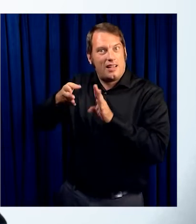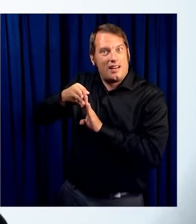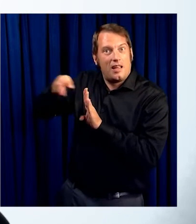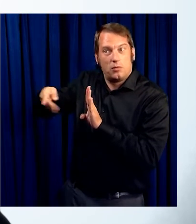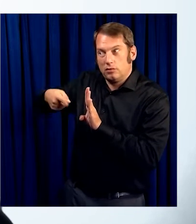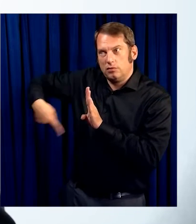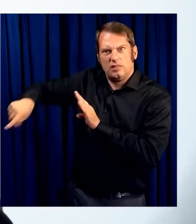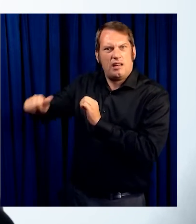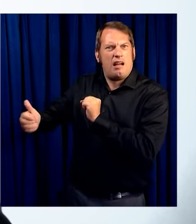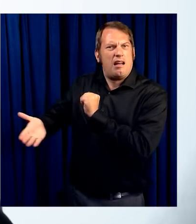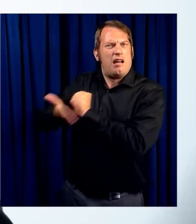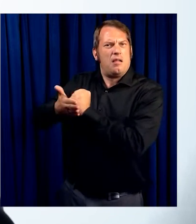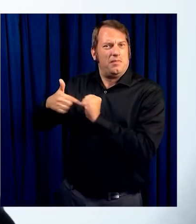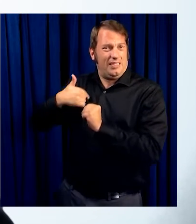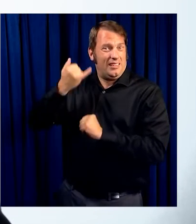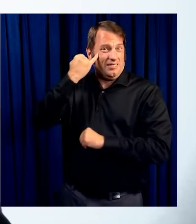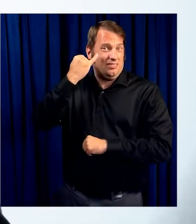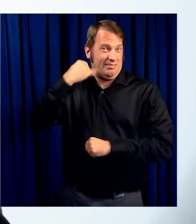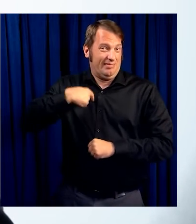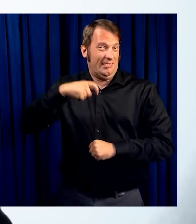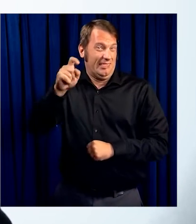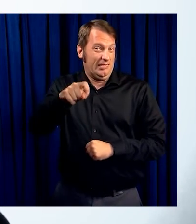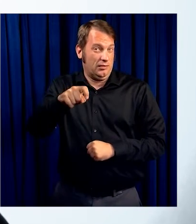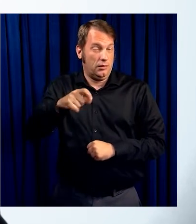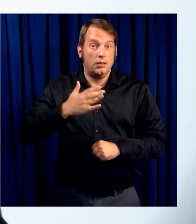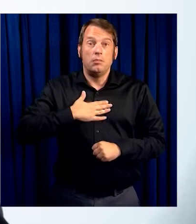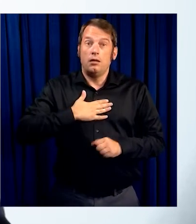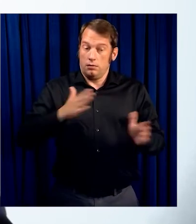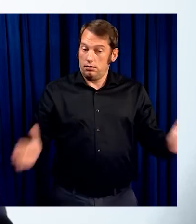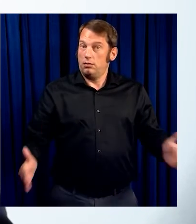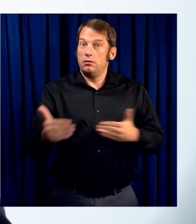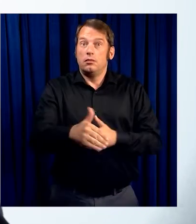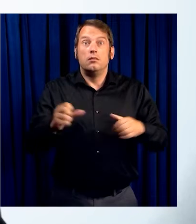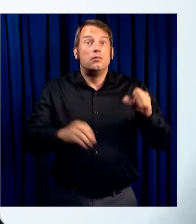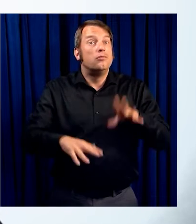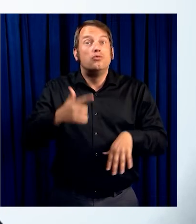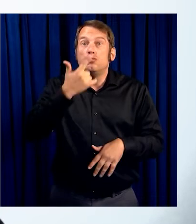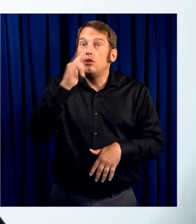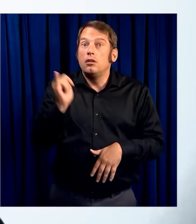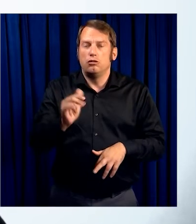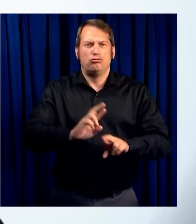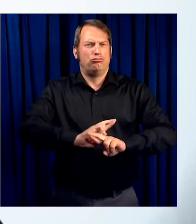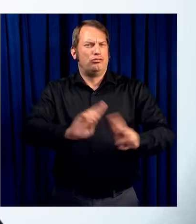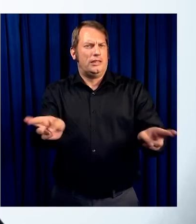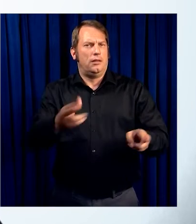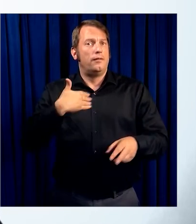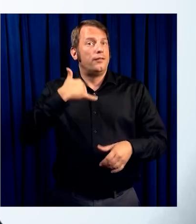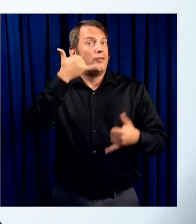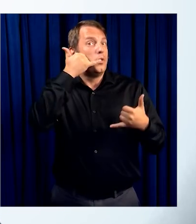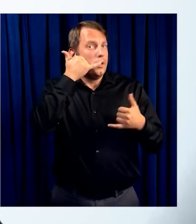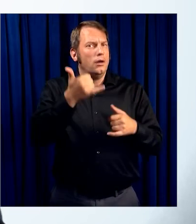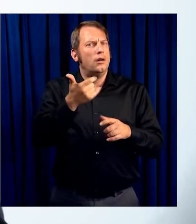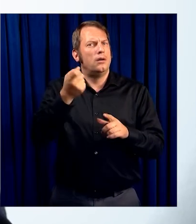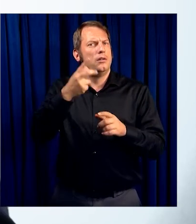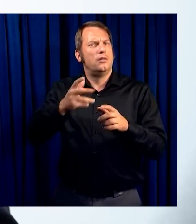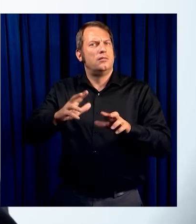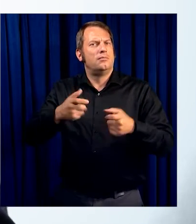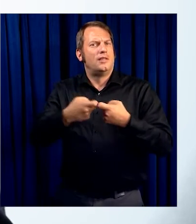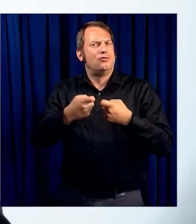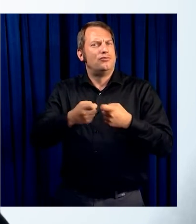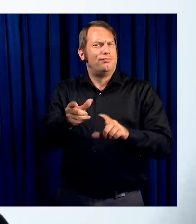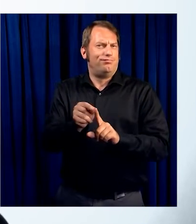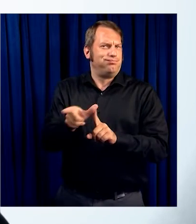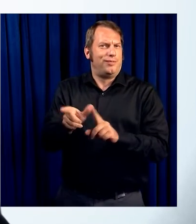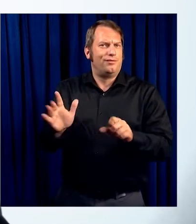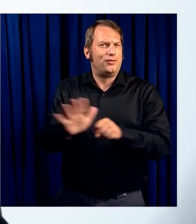personal kit also includes a portable cell phone charger and extra cords because my cell phone is my lifeline